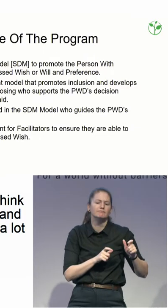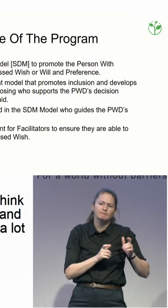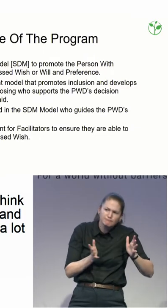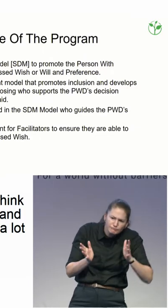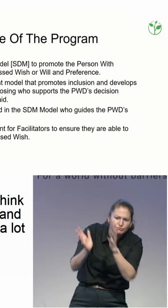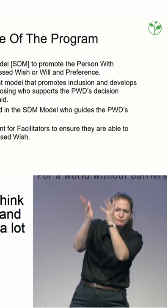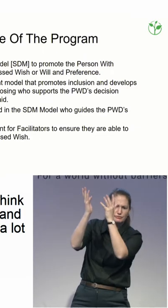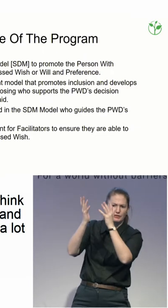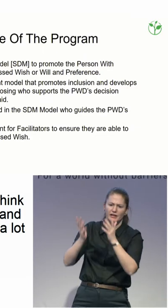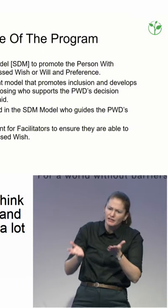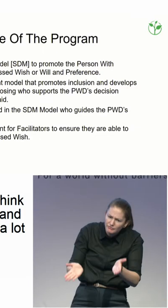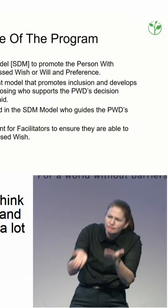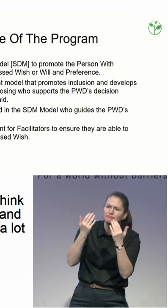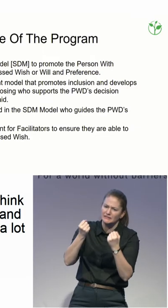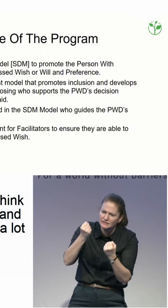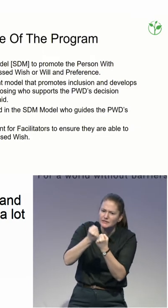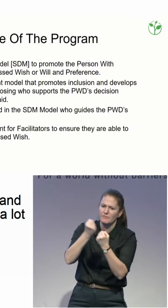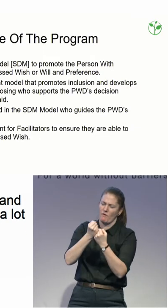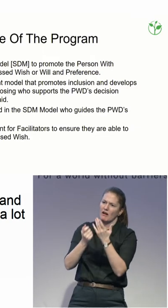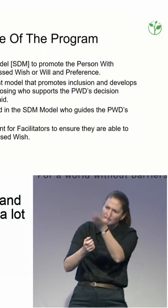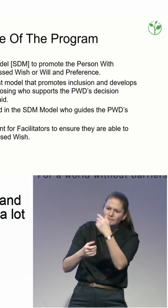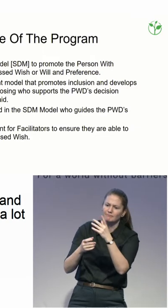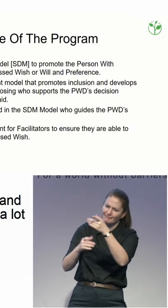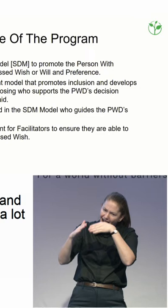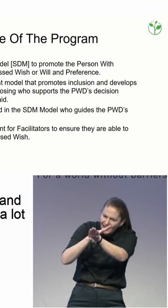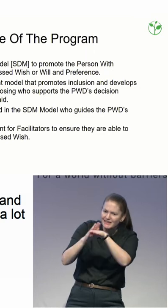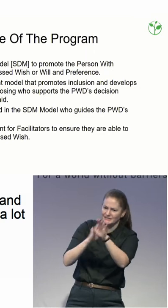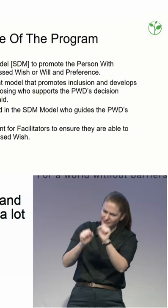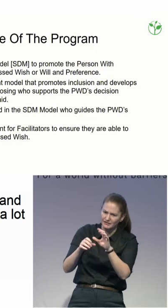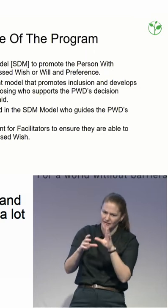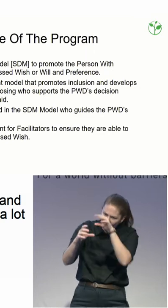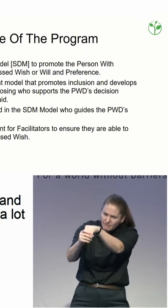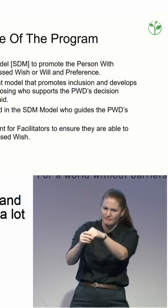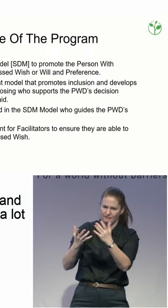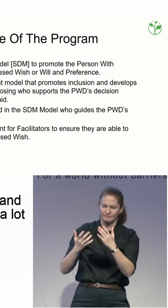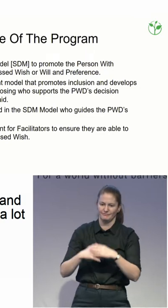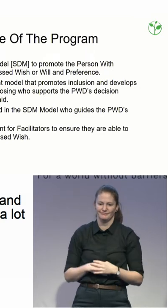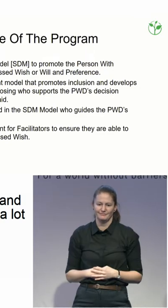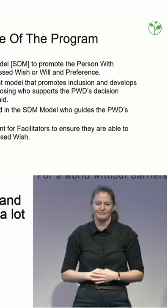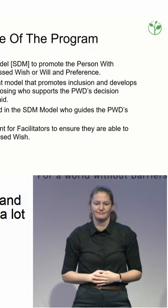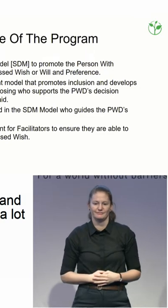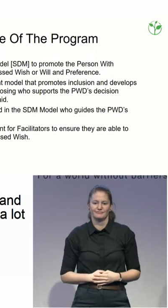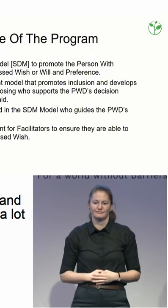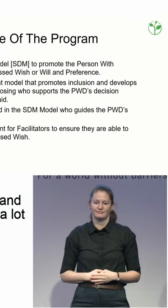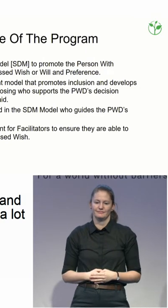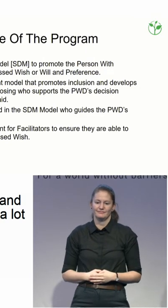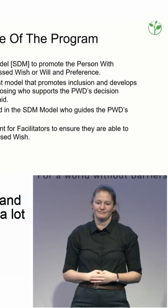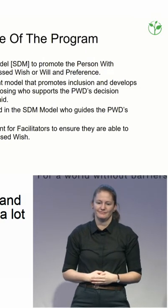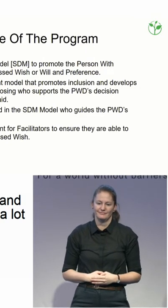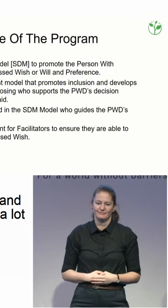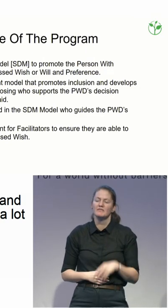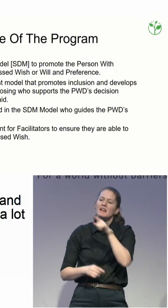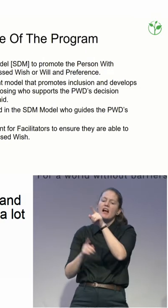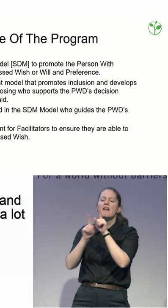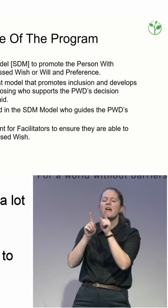there and make sort of special provisions and all that kind of thing. We do the support to the person with disability and the